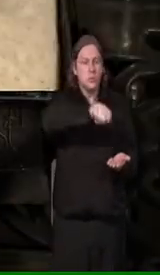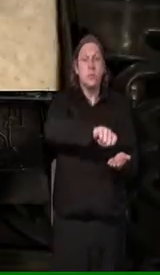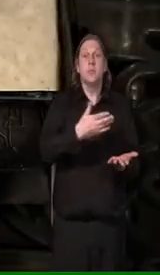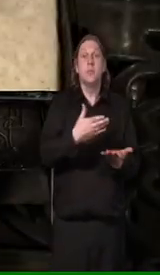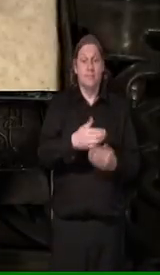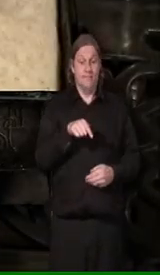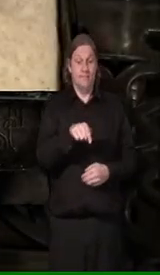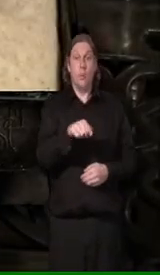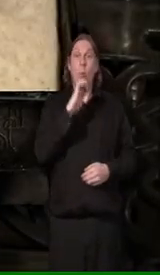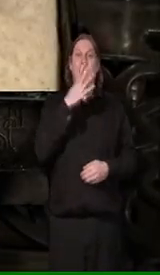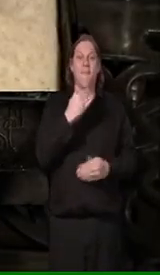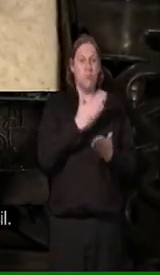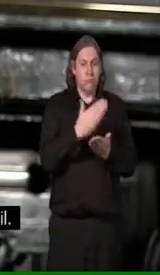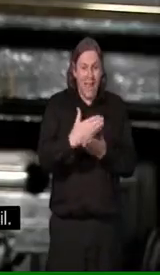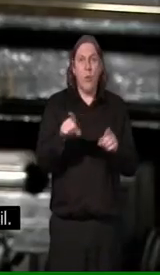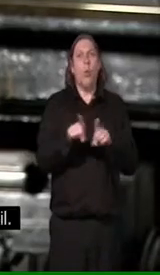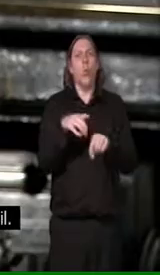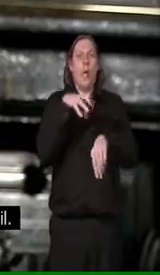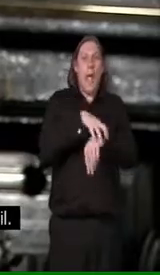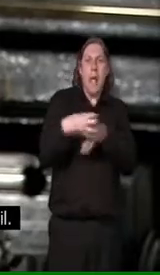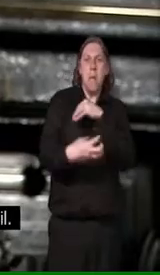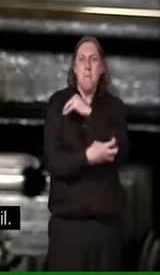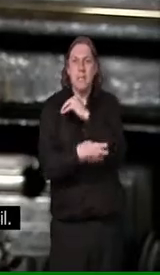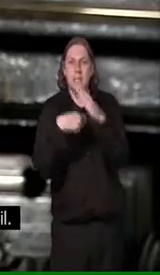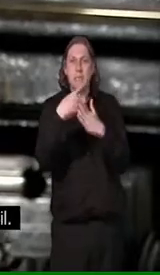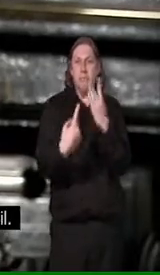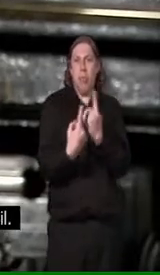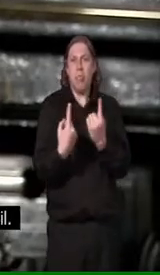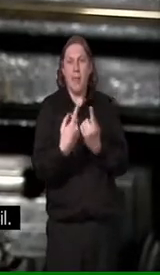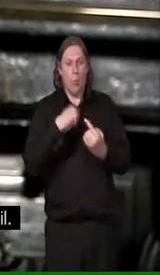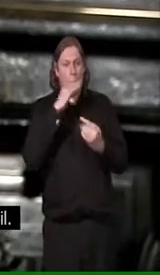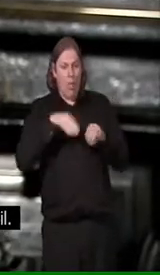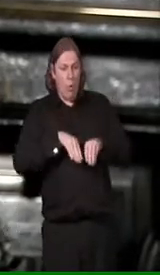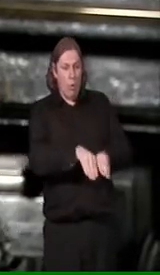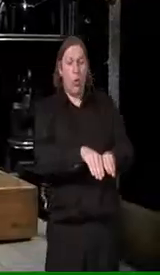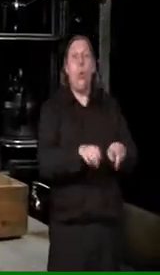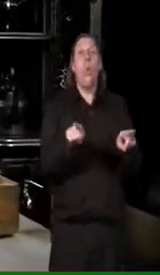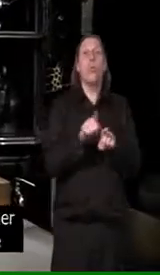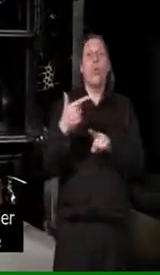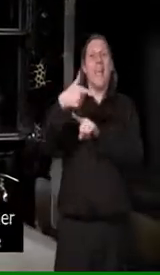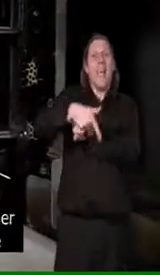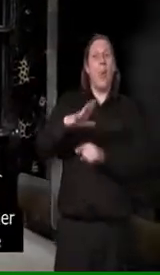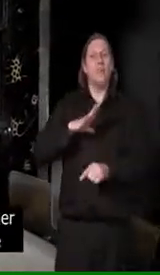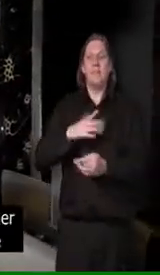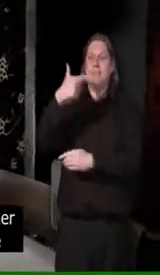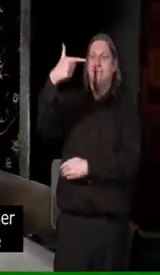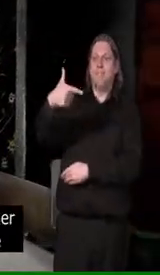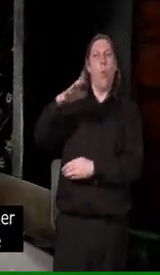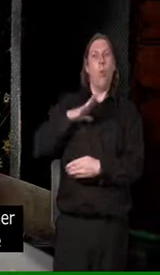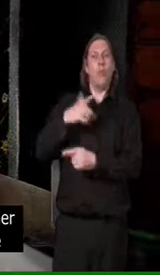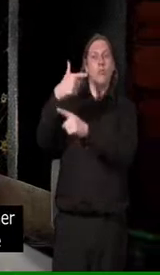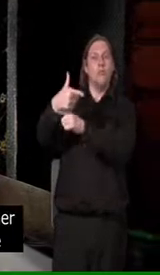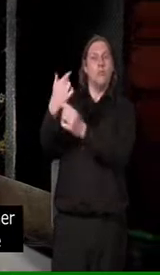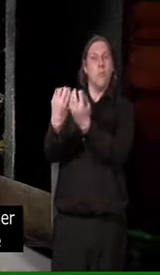pies, biscuits, all sorts of things. And the kettle was always on the top ready to boil. If there was a few men